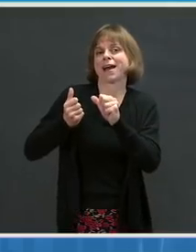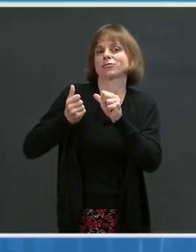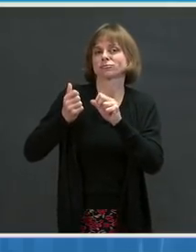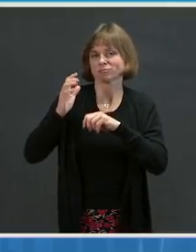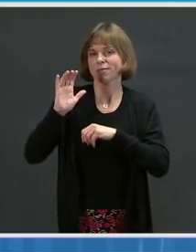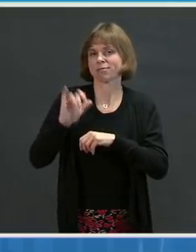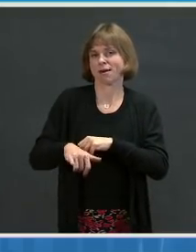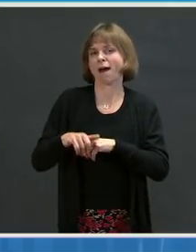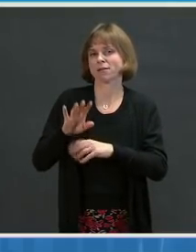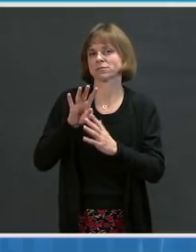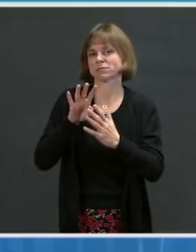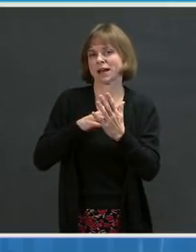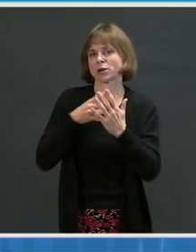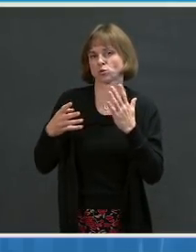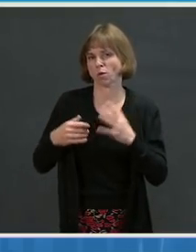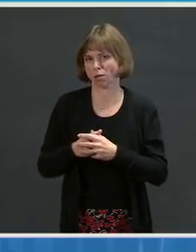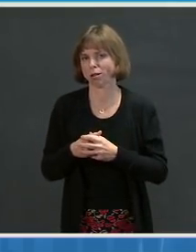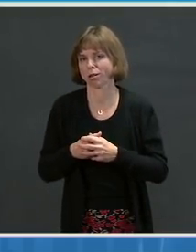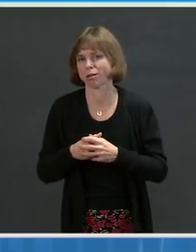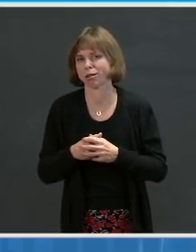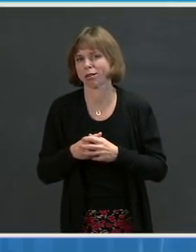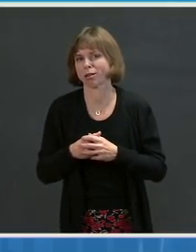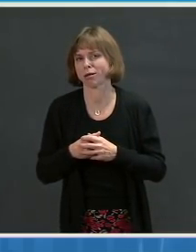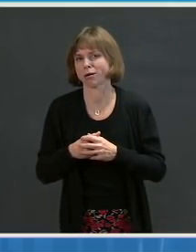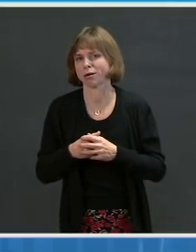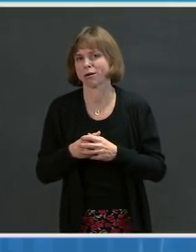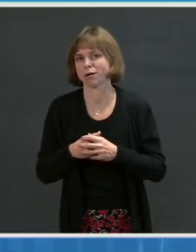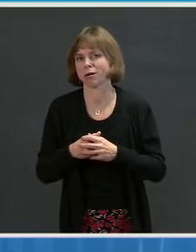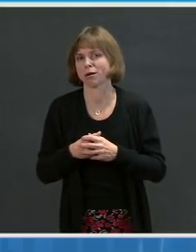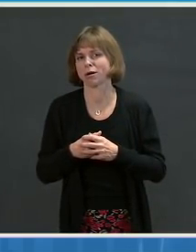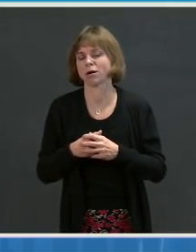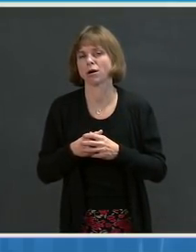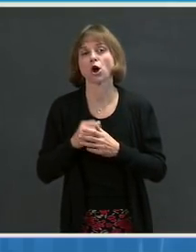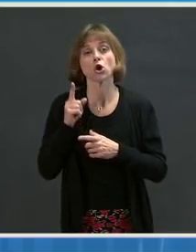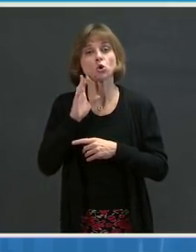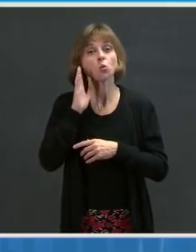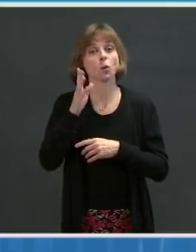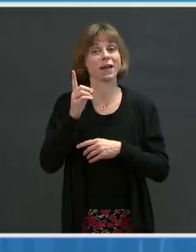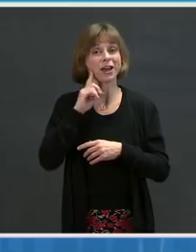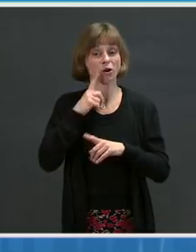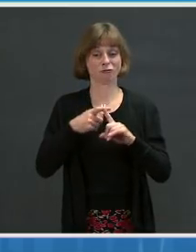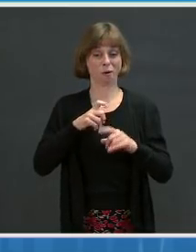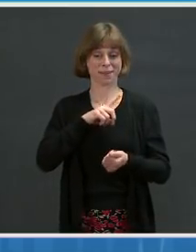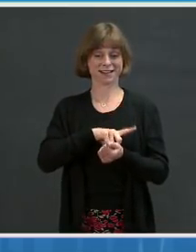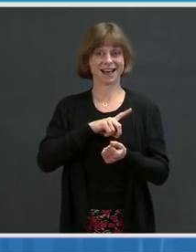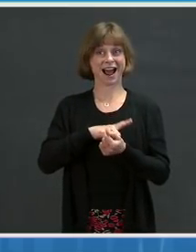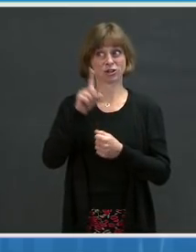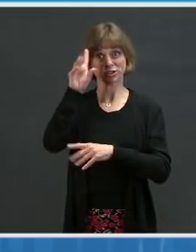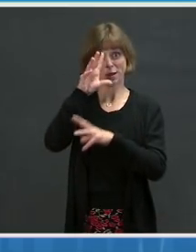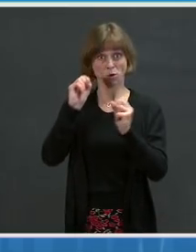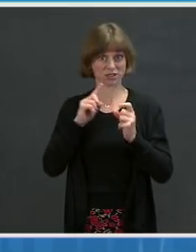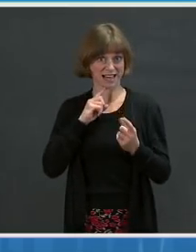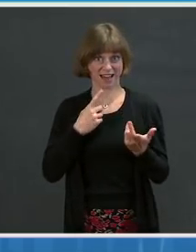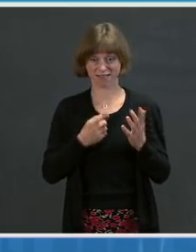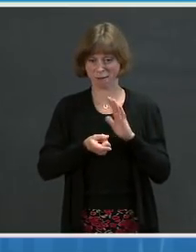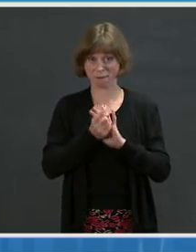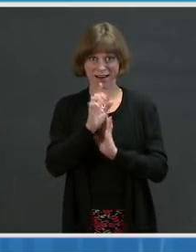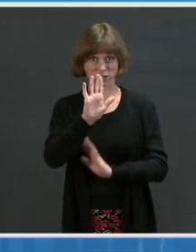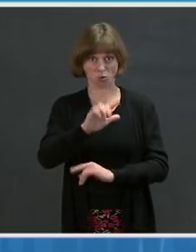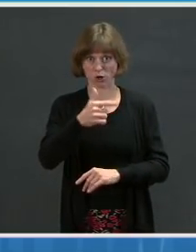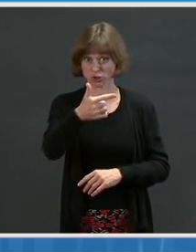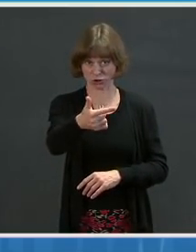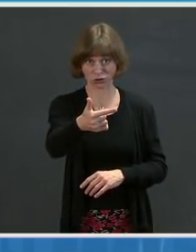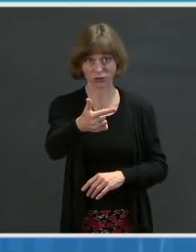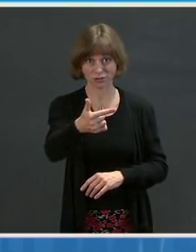you will hear from our doctors and from President Biden is, as soon as it is your turn to get a